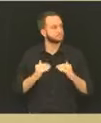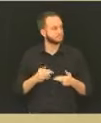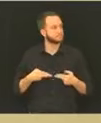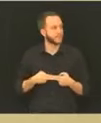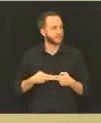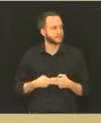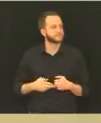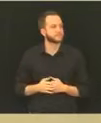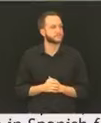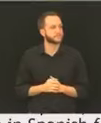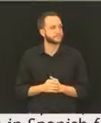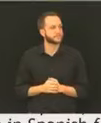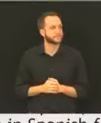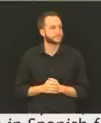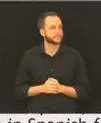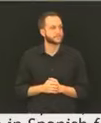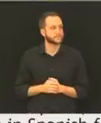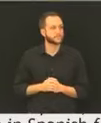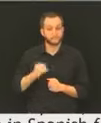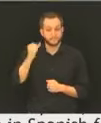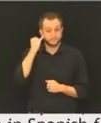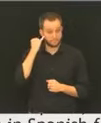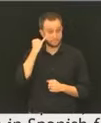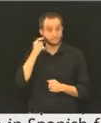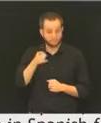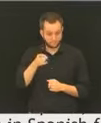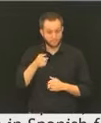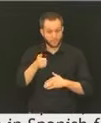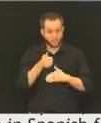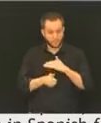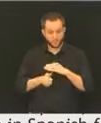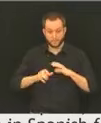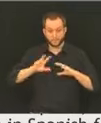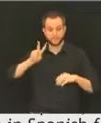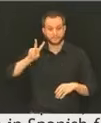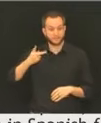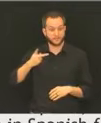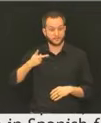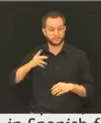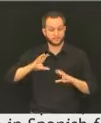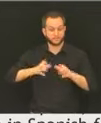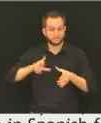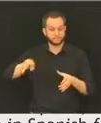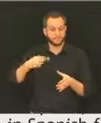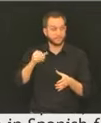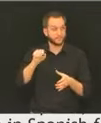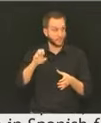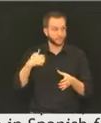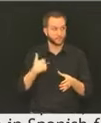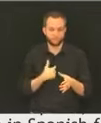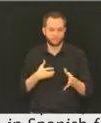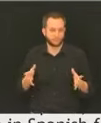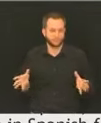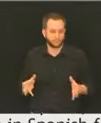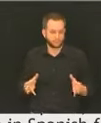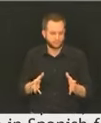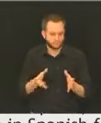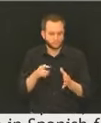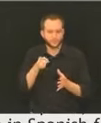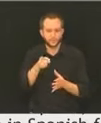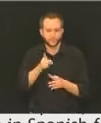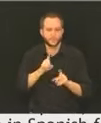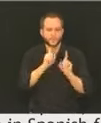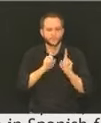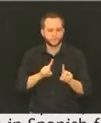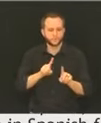So, if you are eligible for phase two, we continue to encourage you to complete the vaccine interest survey.